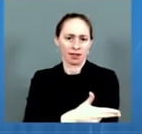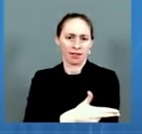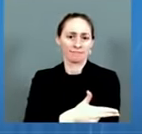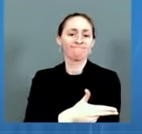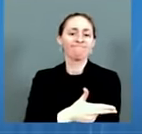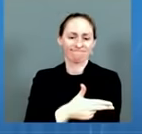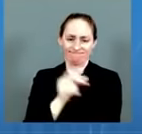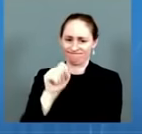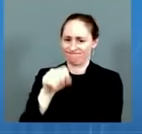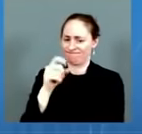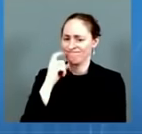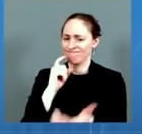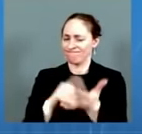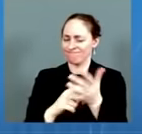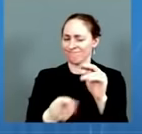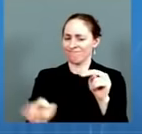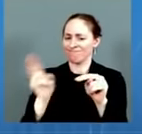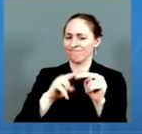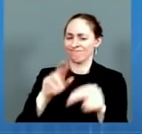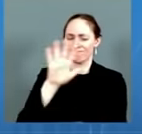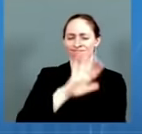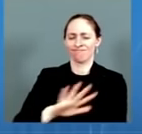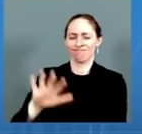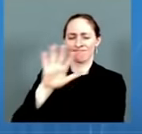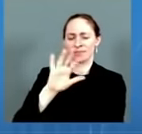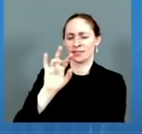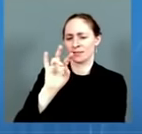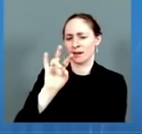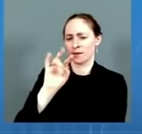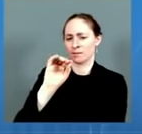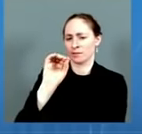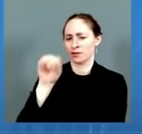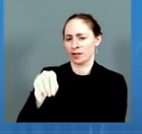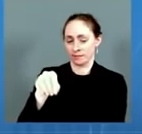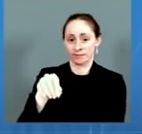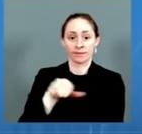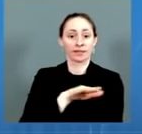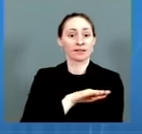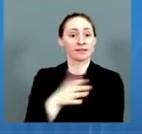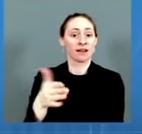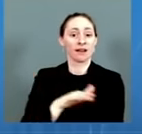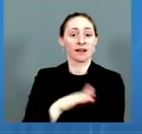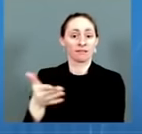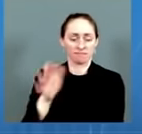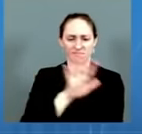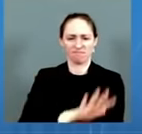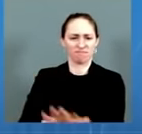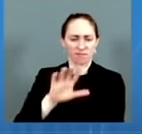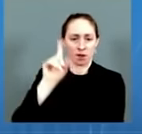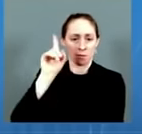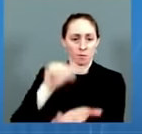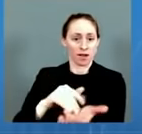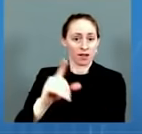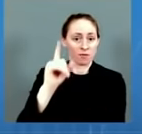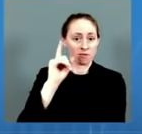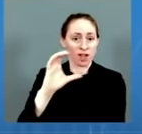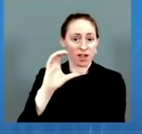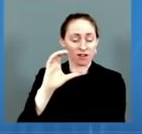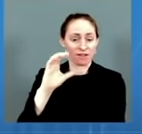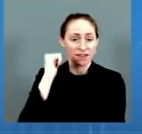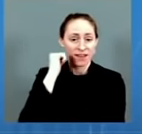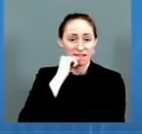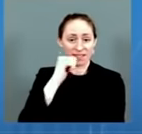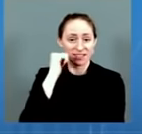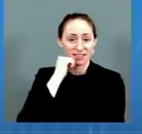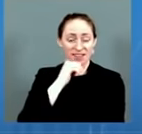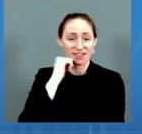average of daily deaths are about 1,100 per day, which is at an increase of about 5% over the previous week. And of